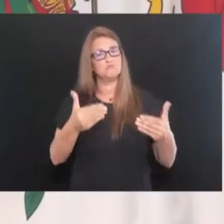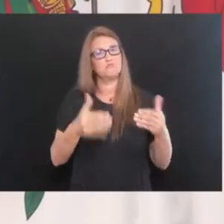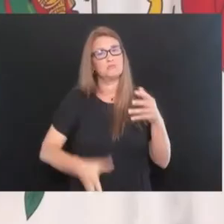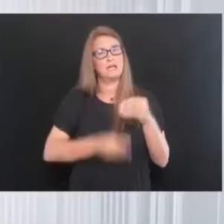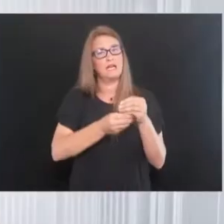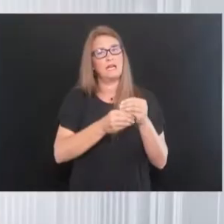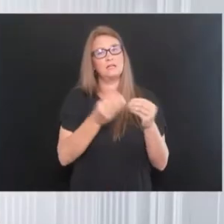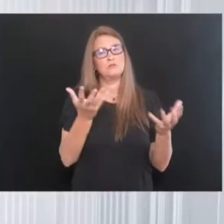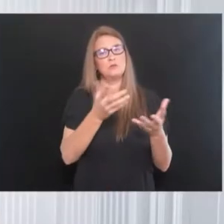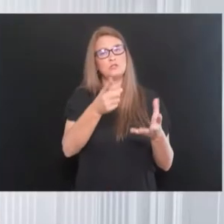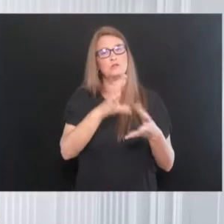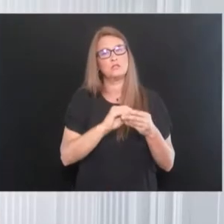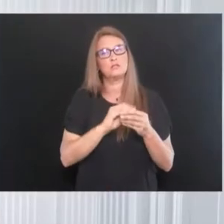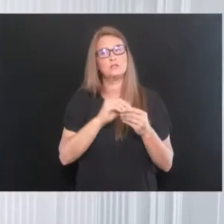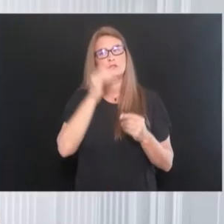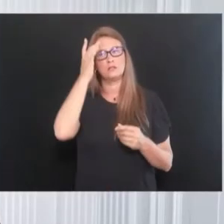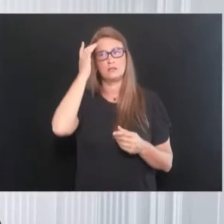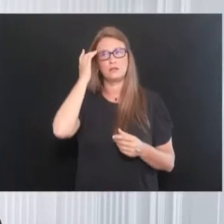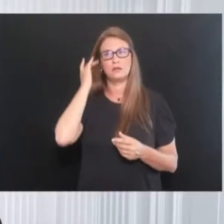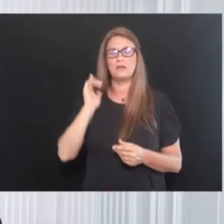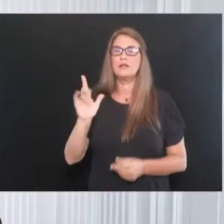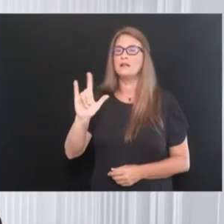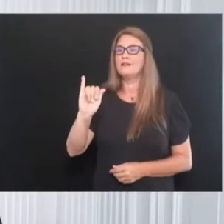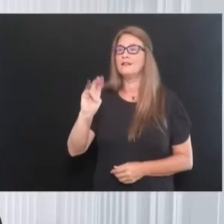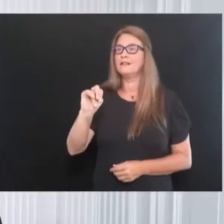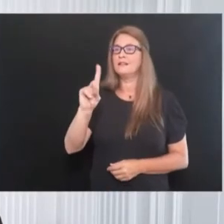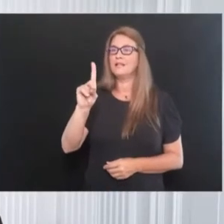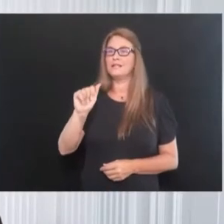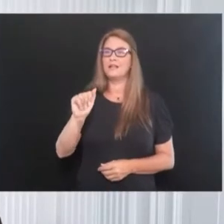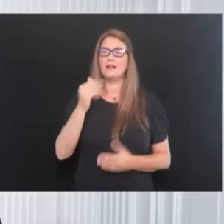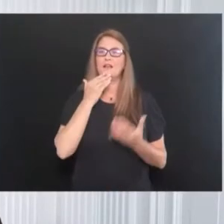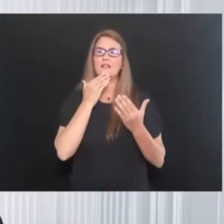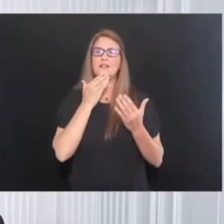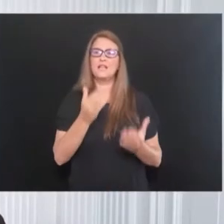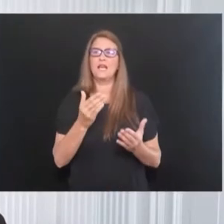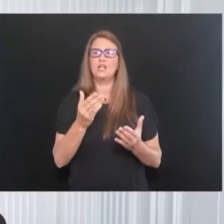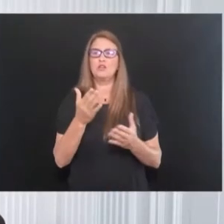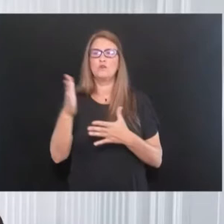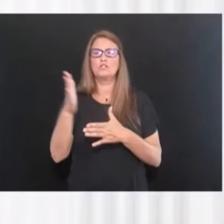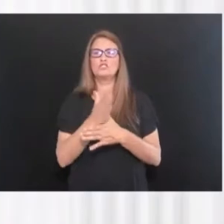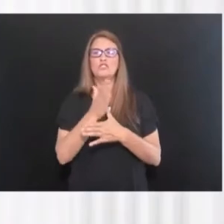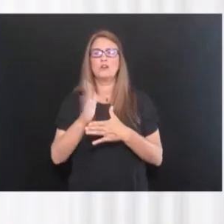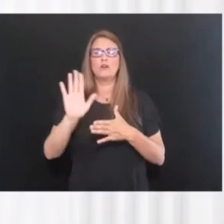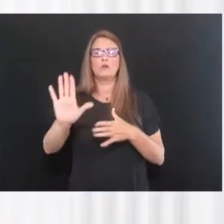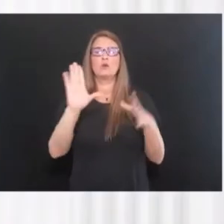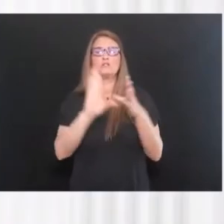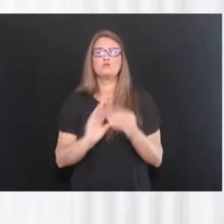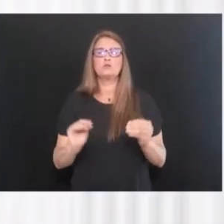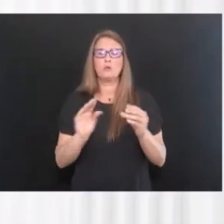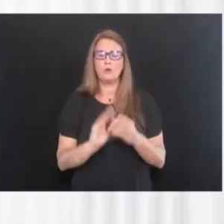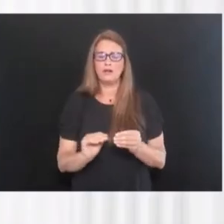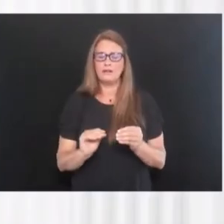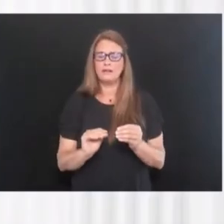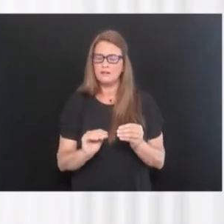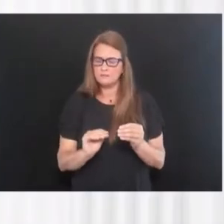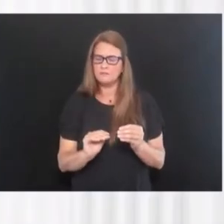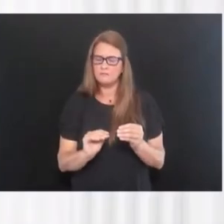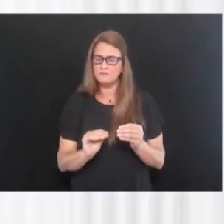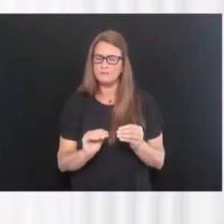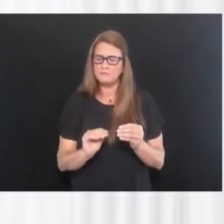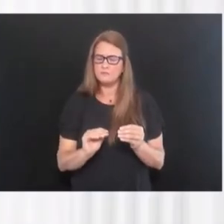us about, please. Yeah. Linda, thank, thank you for that and for getting that message out. And, um, you know, we'll certainly keep